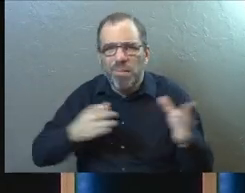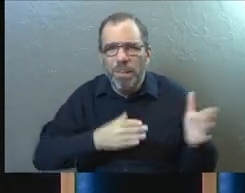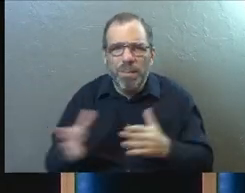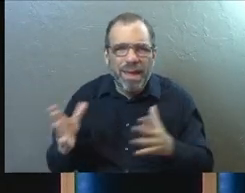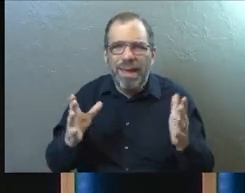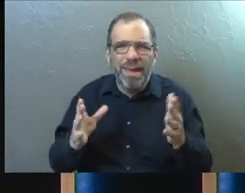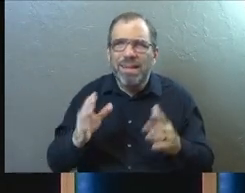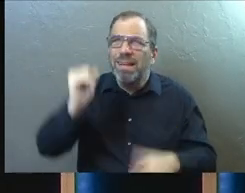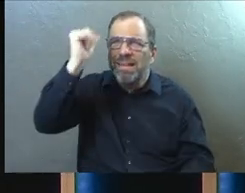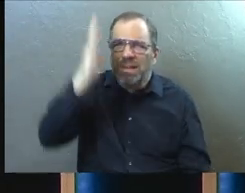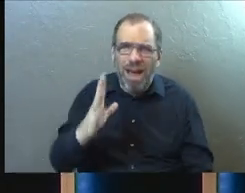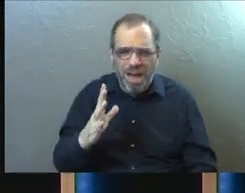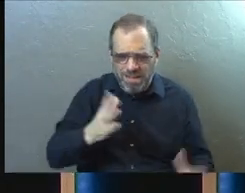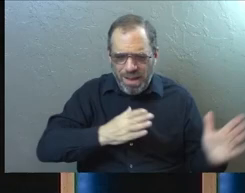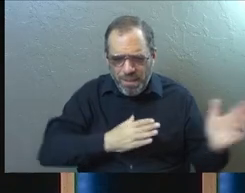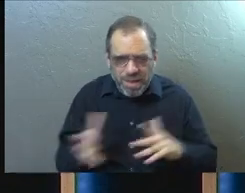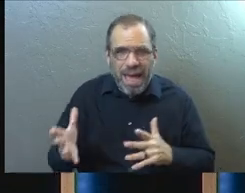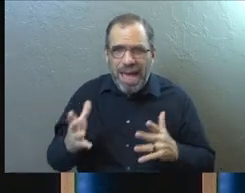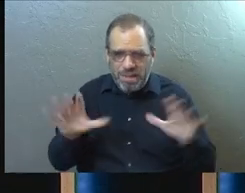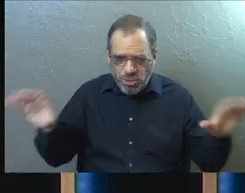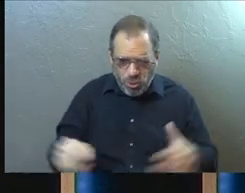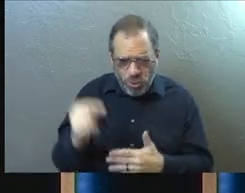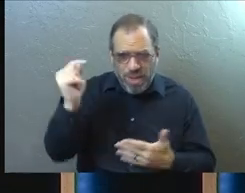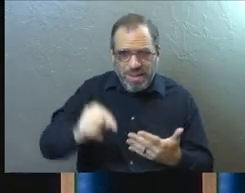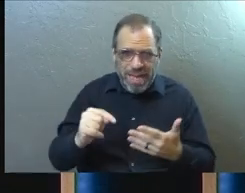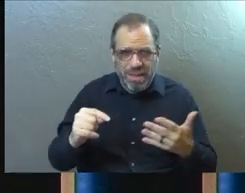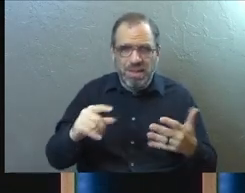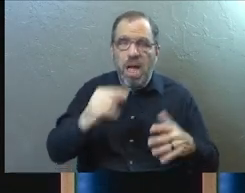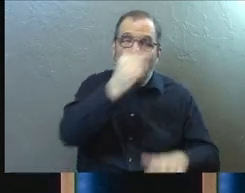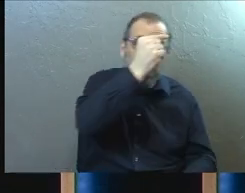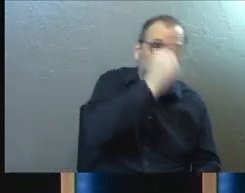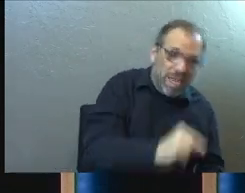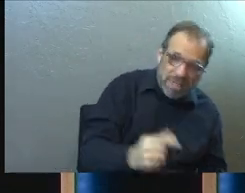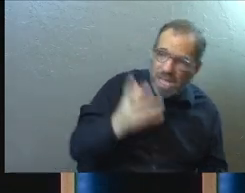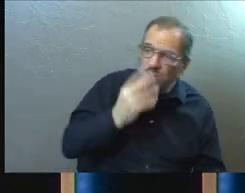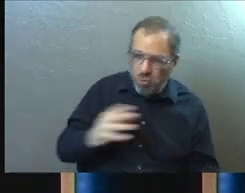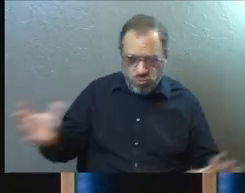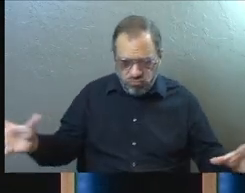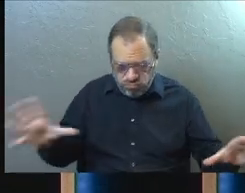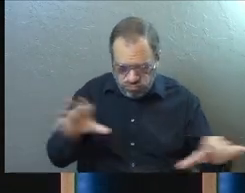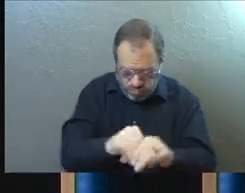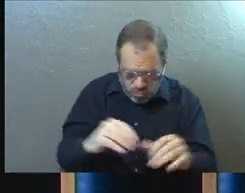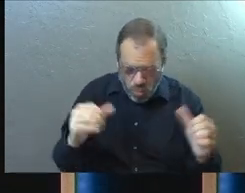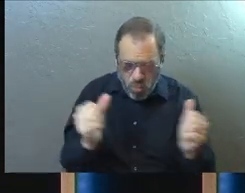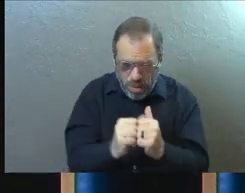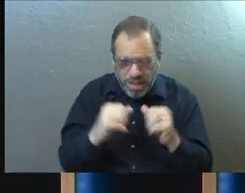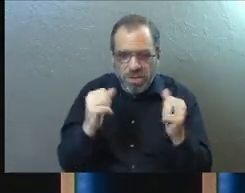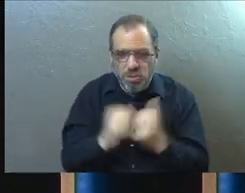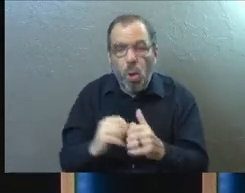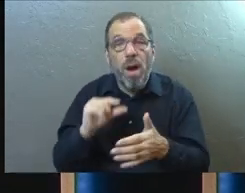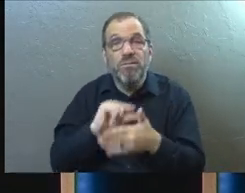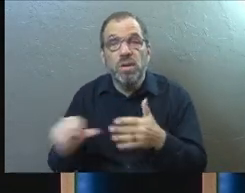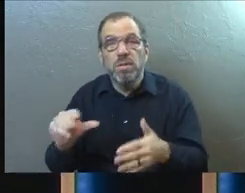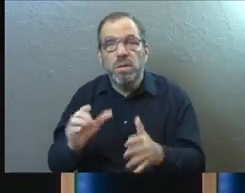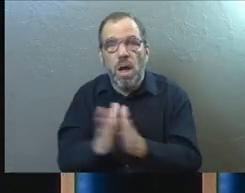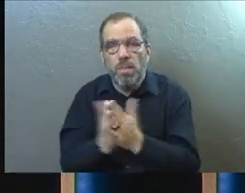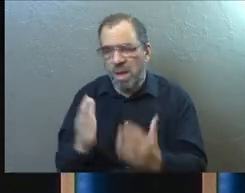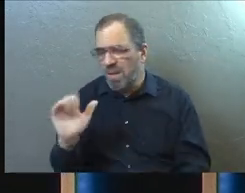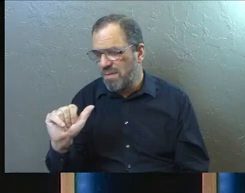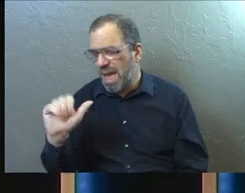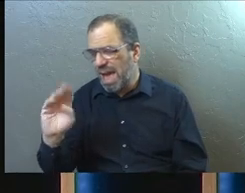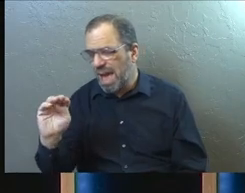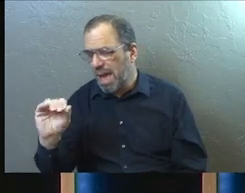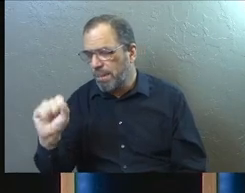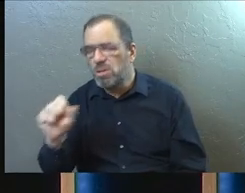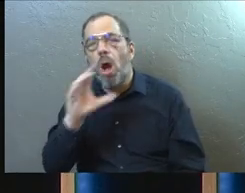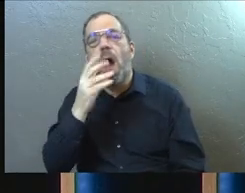along. God has always intended to do this, to bring the Gentiles into the faith. And so he's going to quote a verse from the book of Amos,